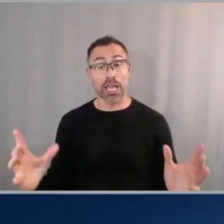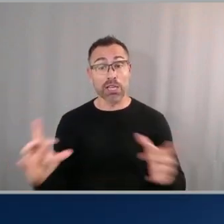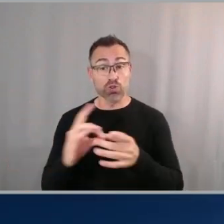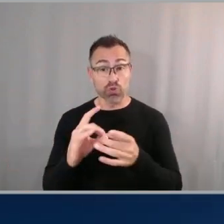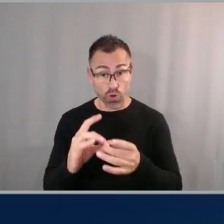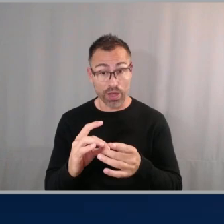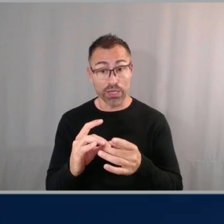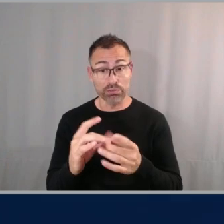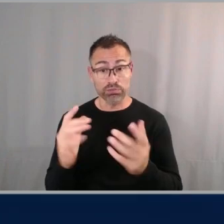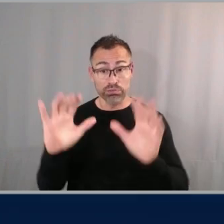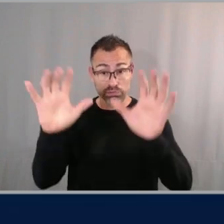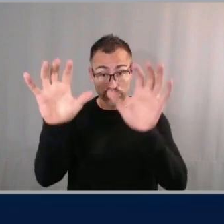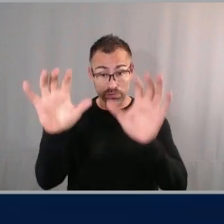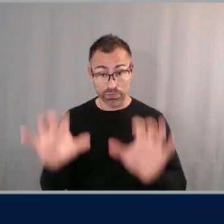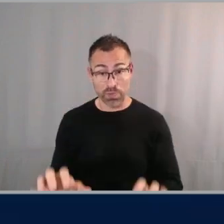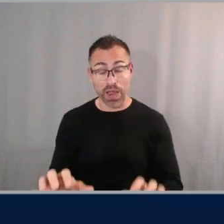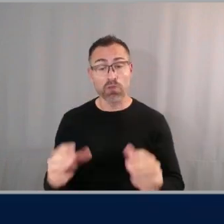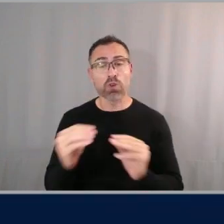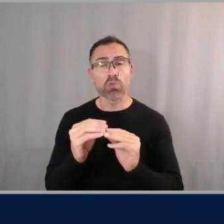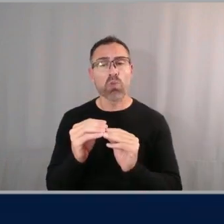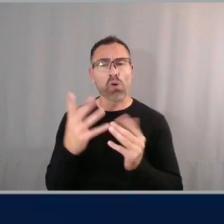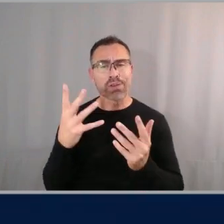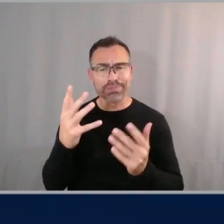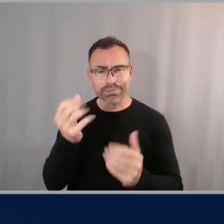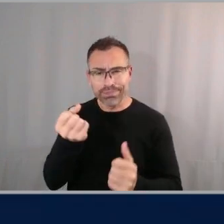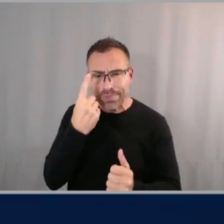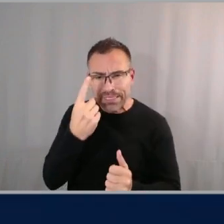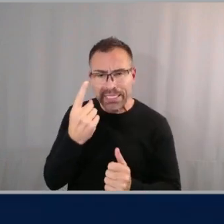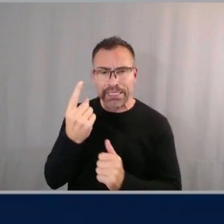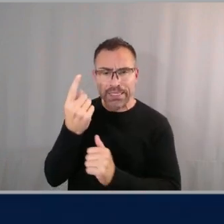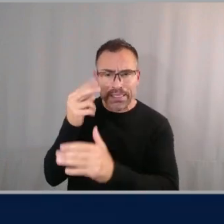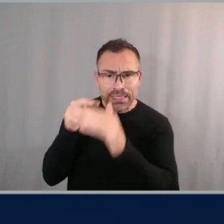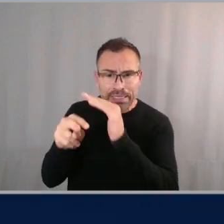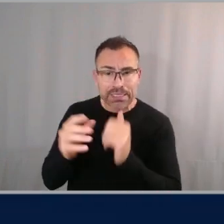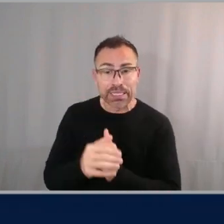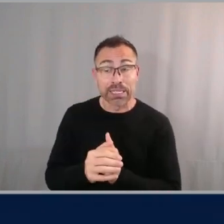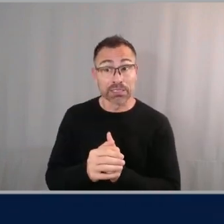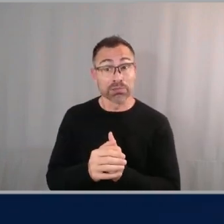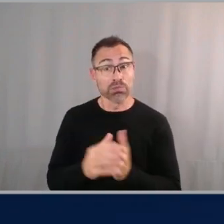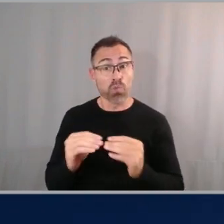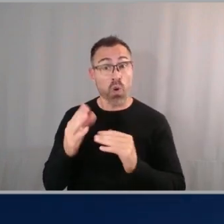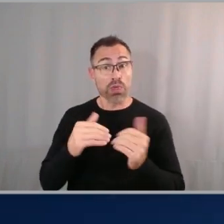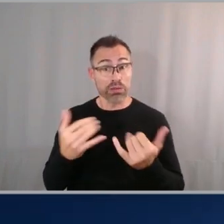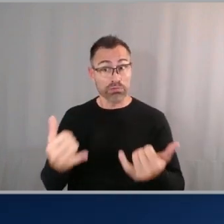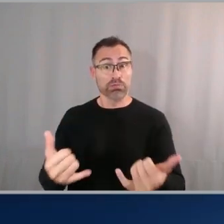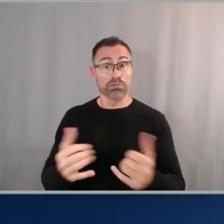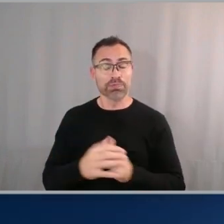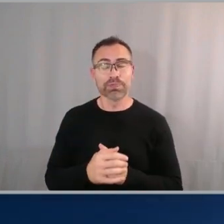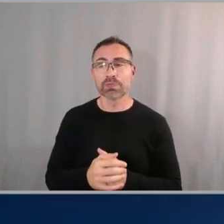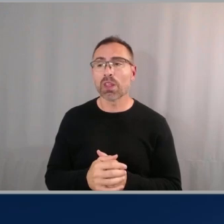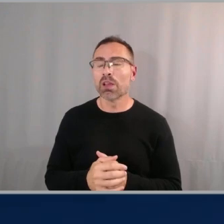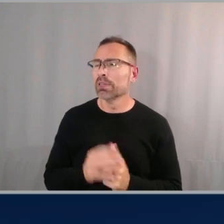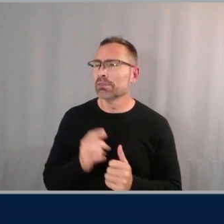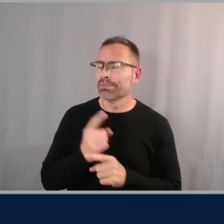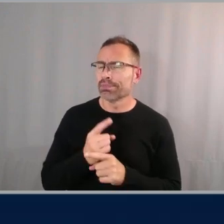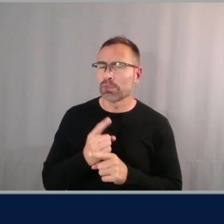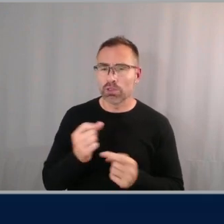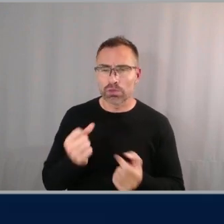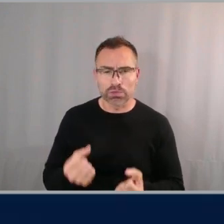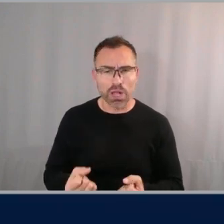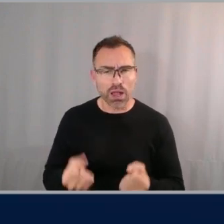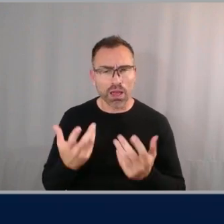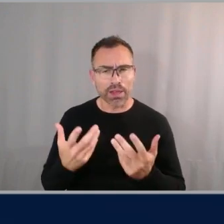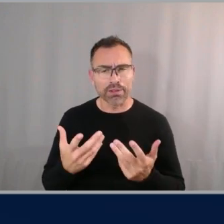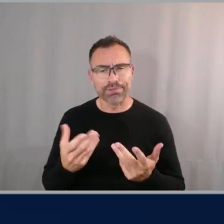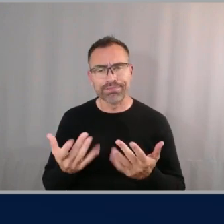to get even more insights than than um what you can today um and there's also been a lot of um